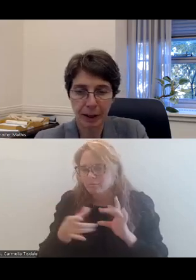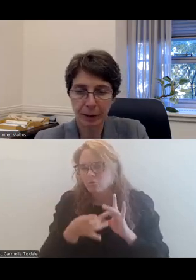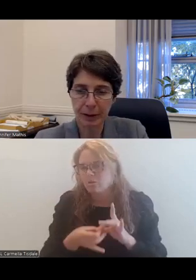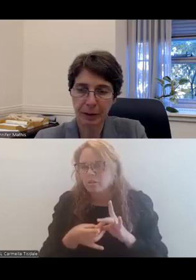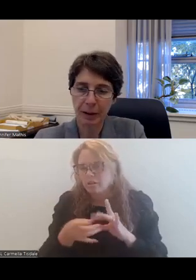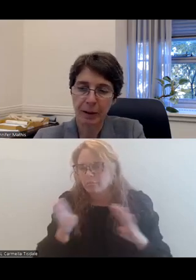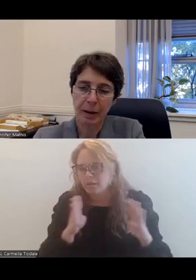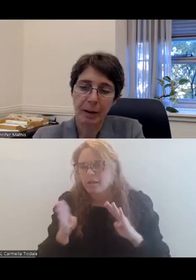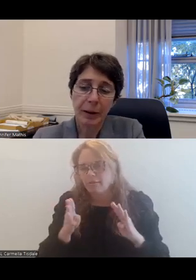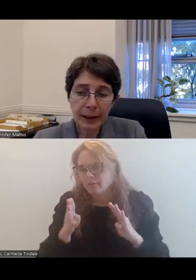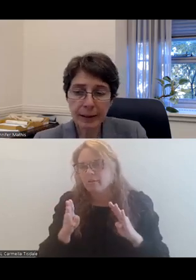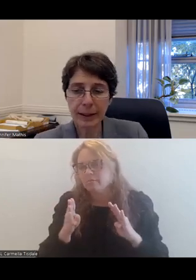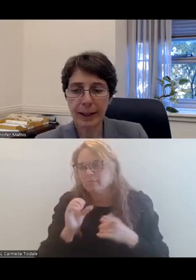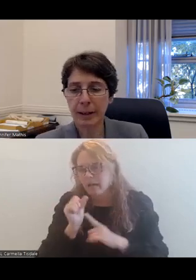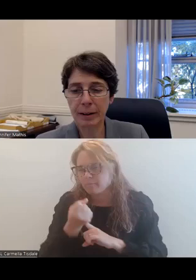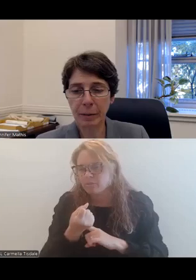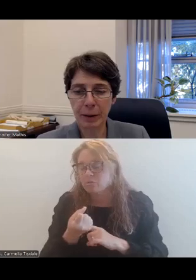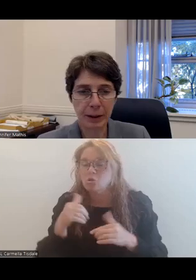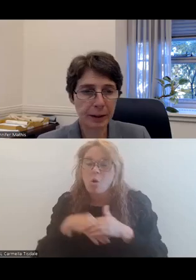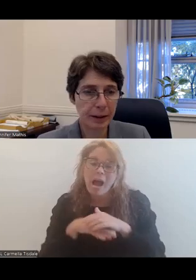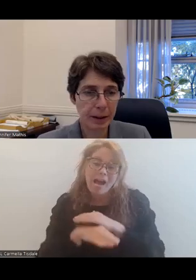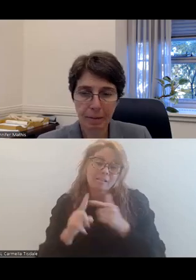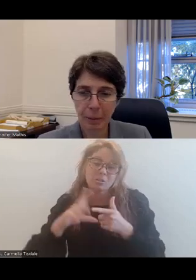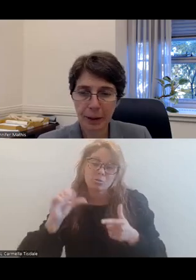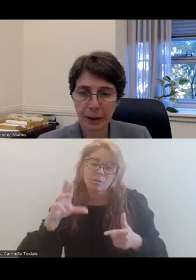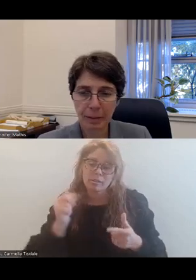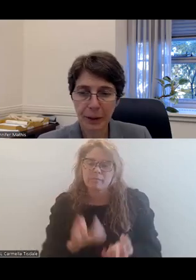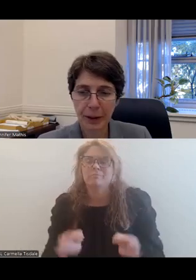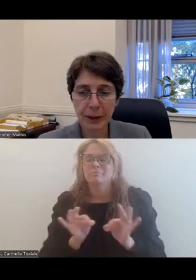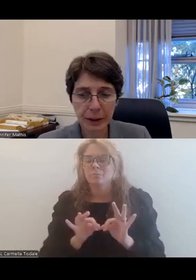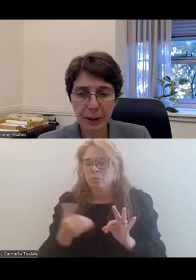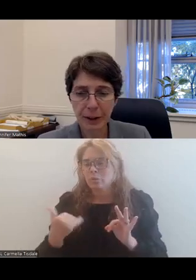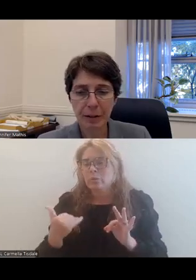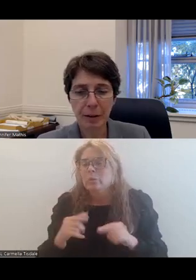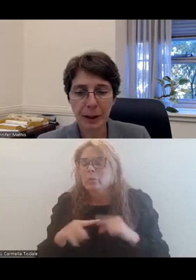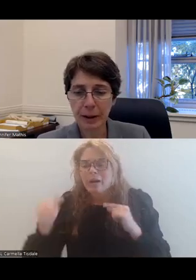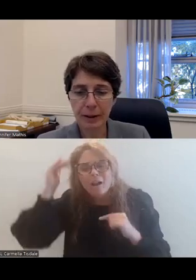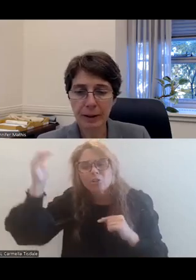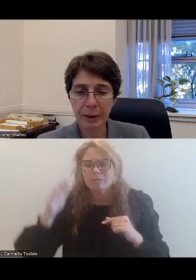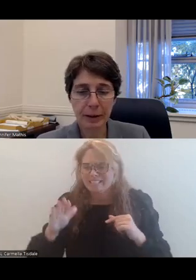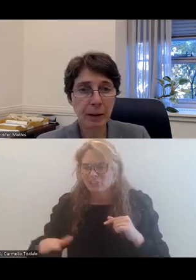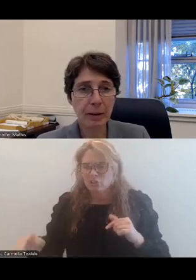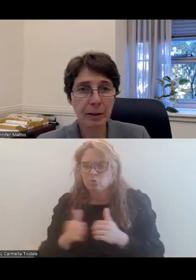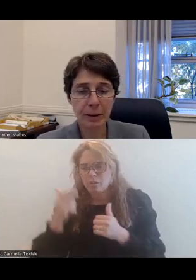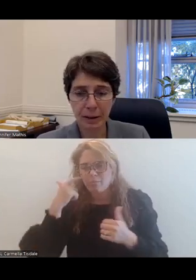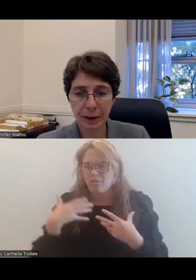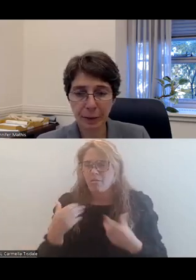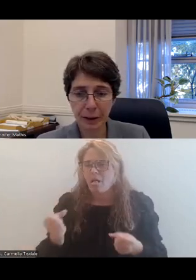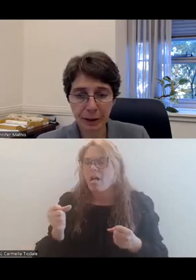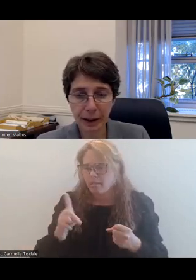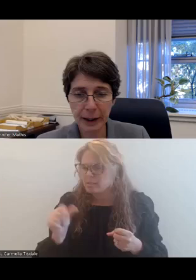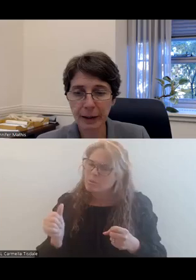behavior episode. So access to care is important, but adults and children with mental health disabilities also